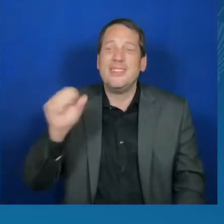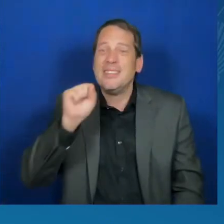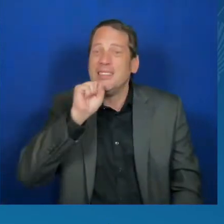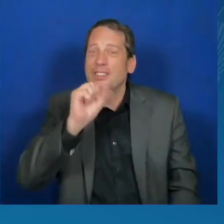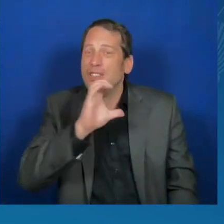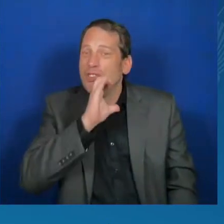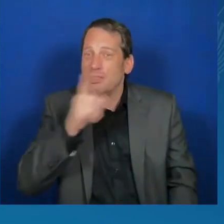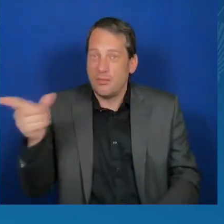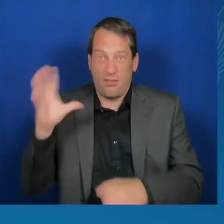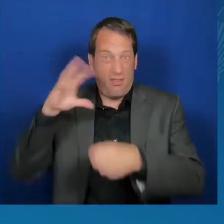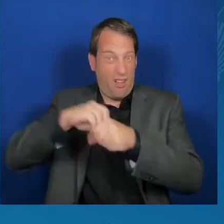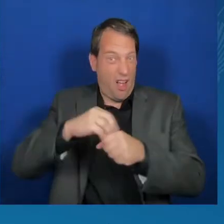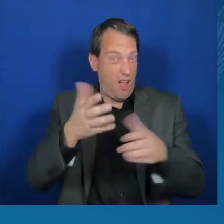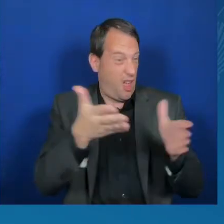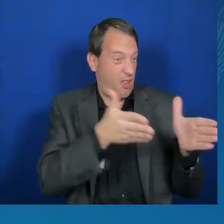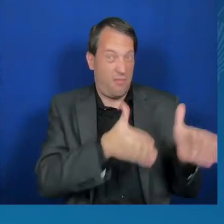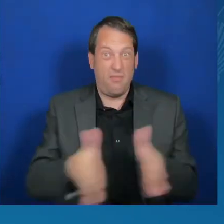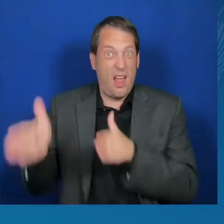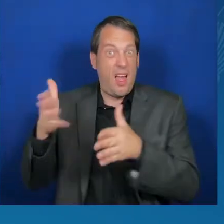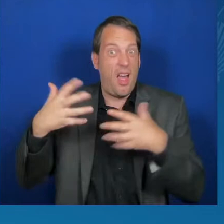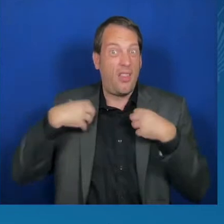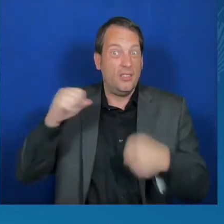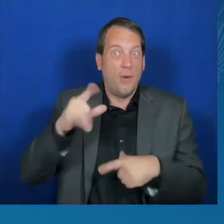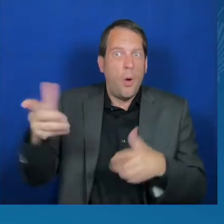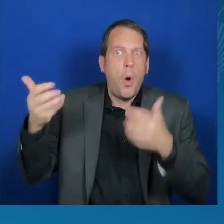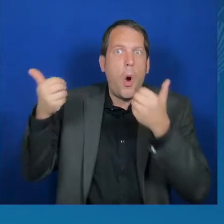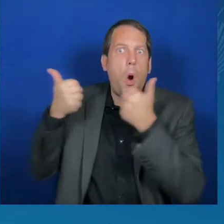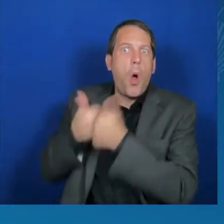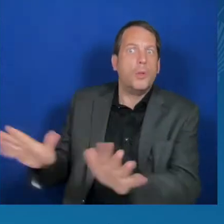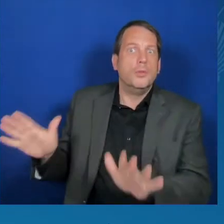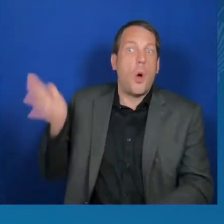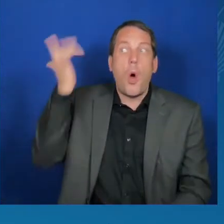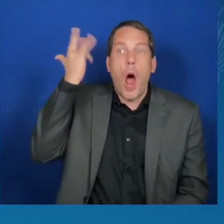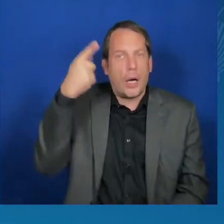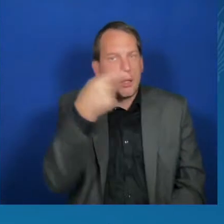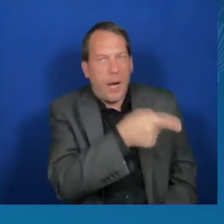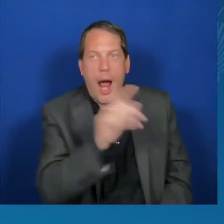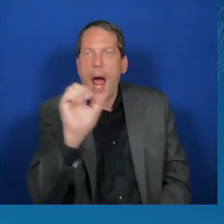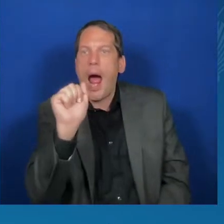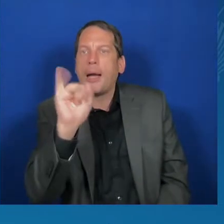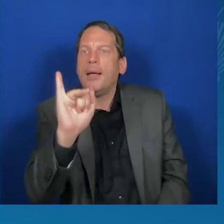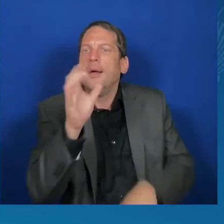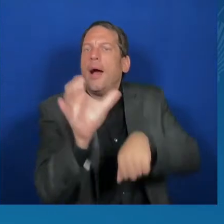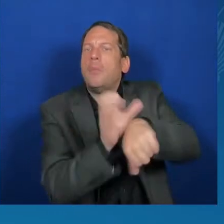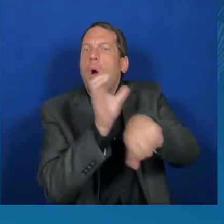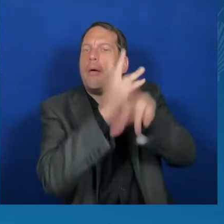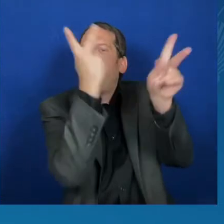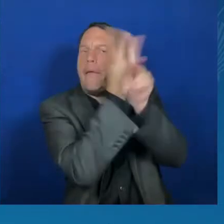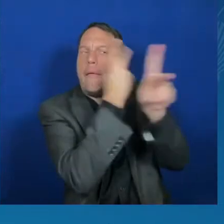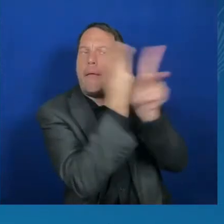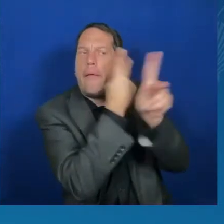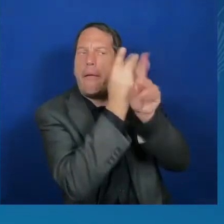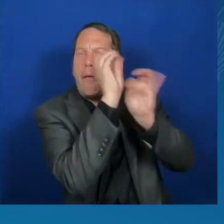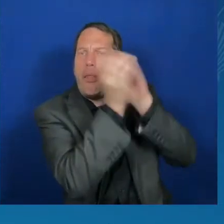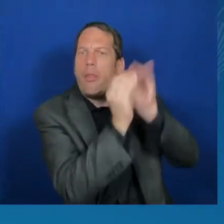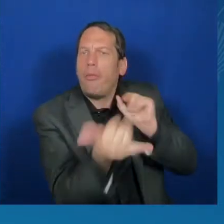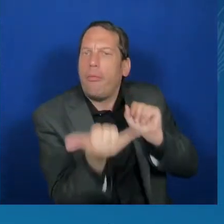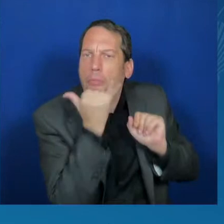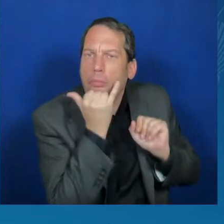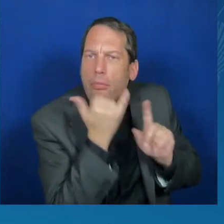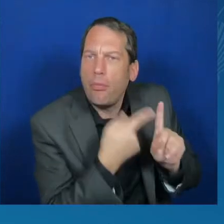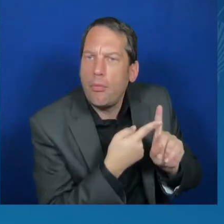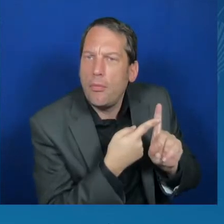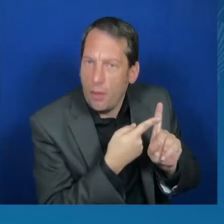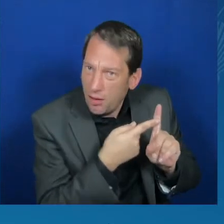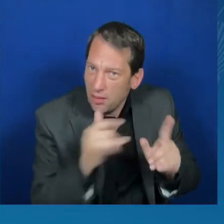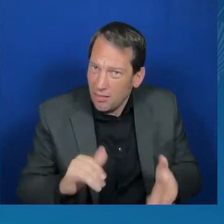existential for him? When a woman is threatened by an abusive partner with explicit,